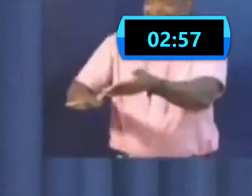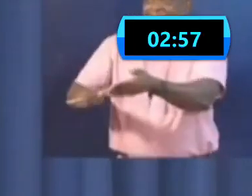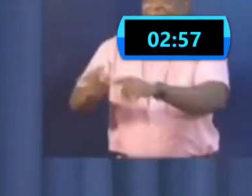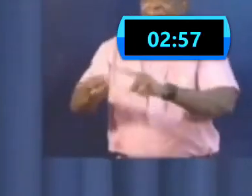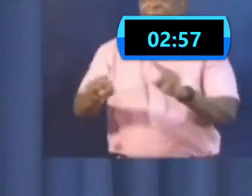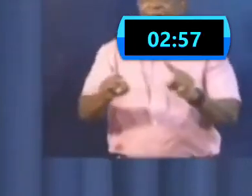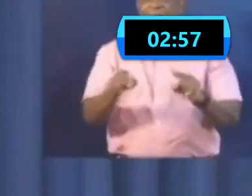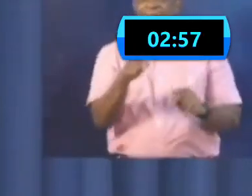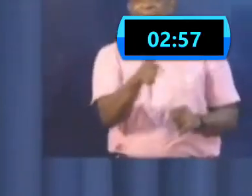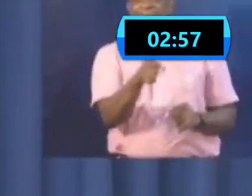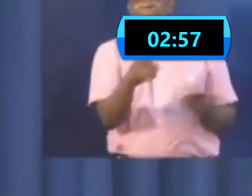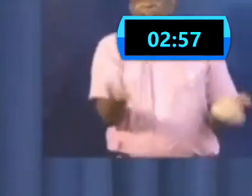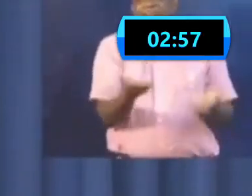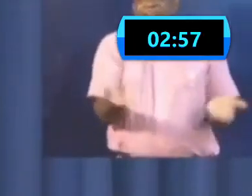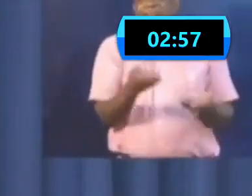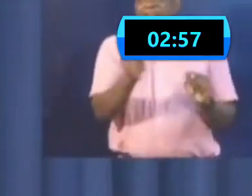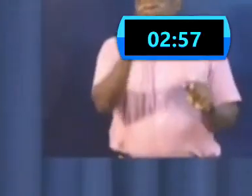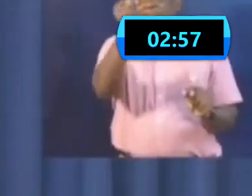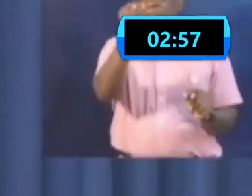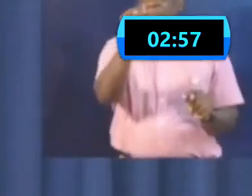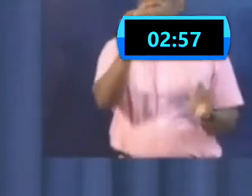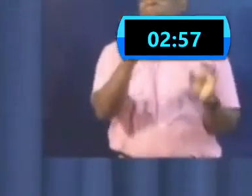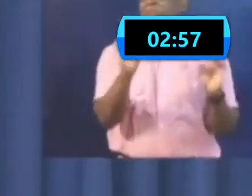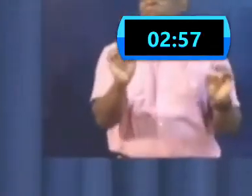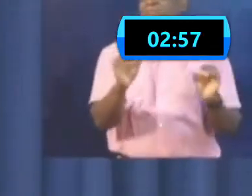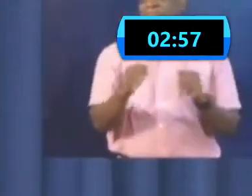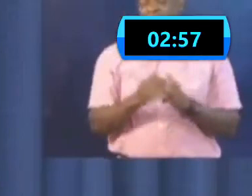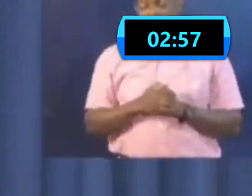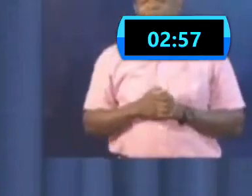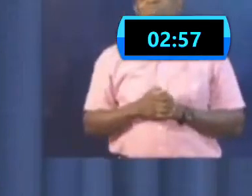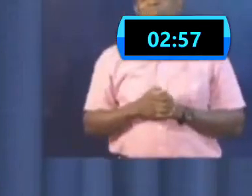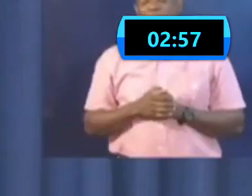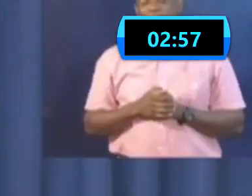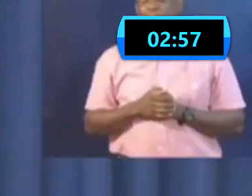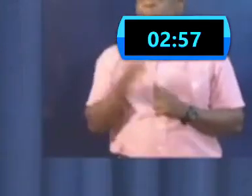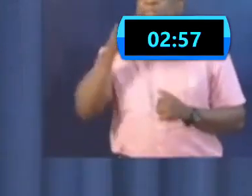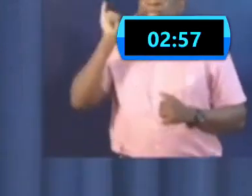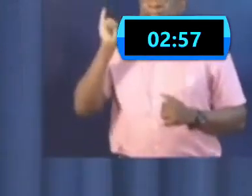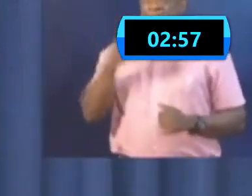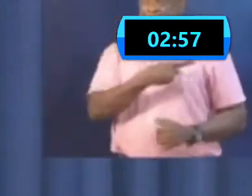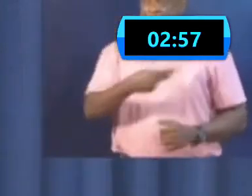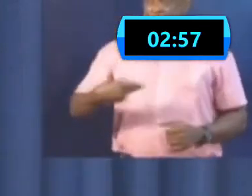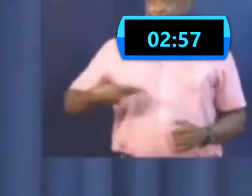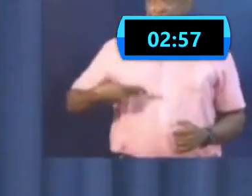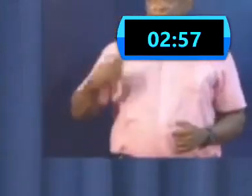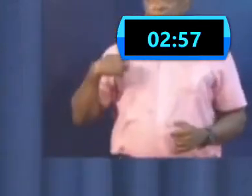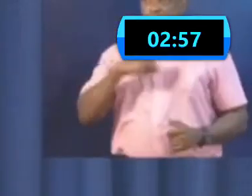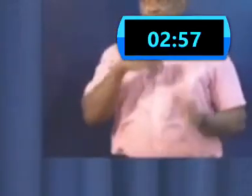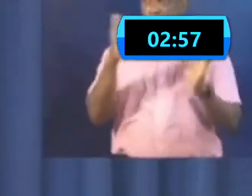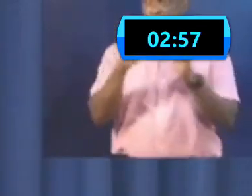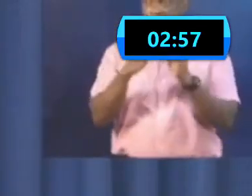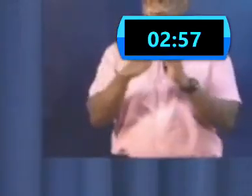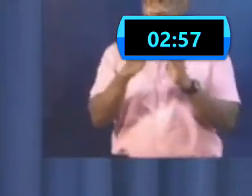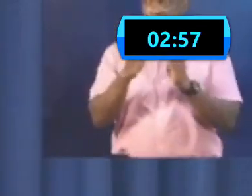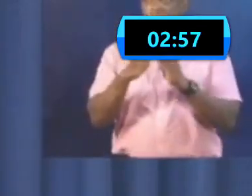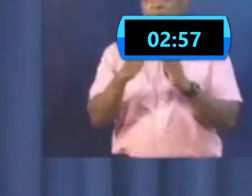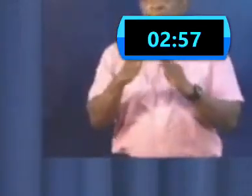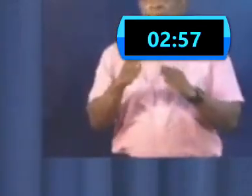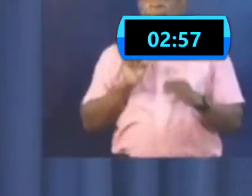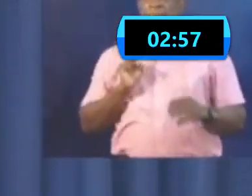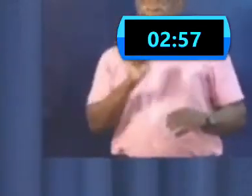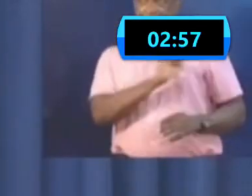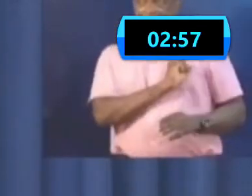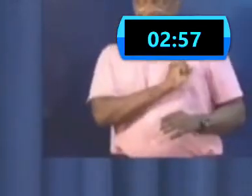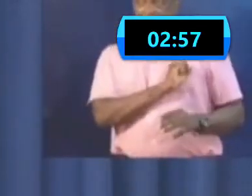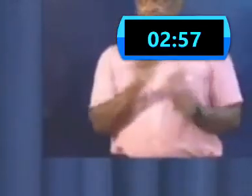We, yesterday in the parliament, and parliament is meeting now, concluding, the senate is meeting now, concluding